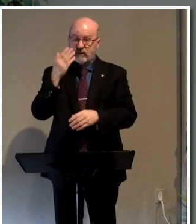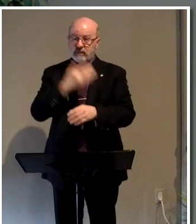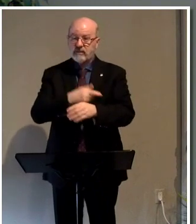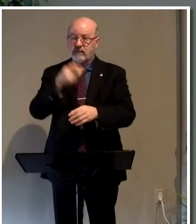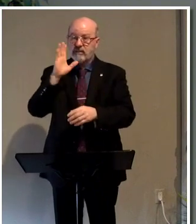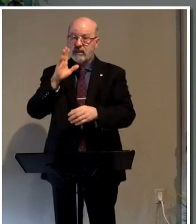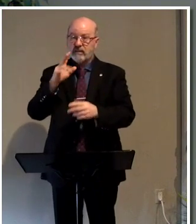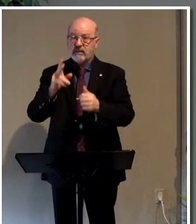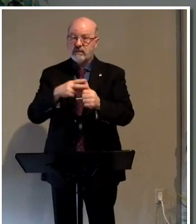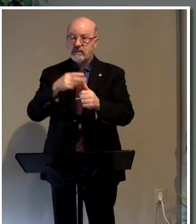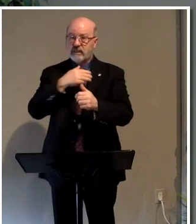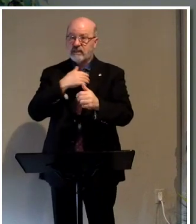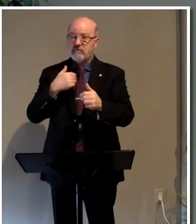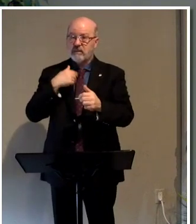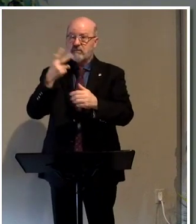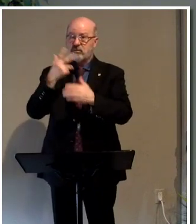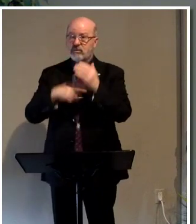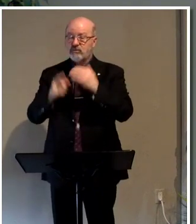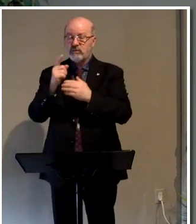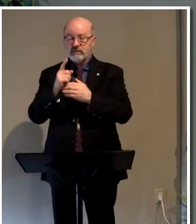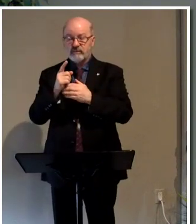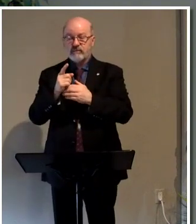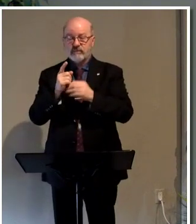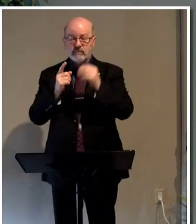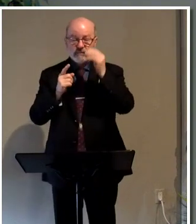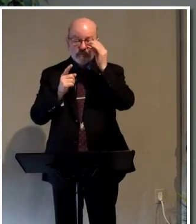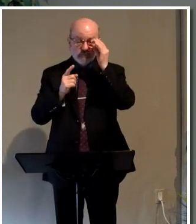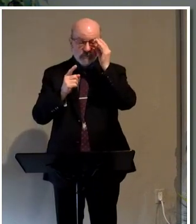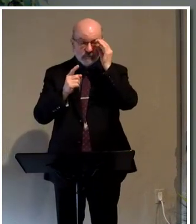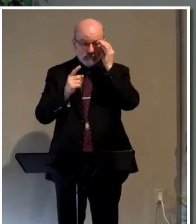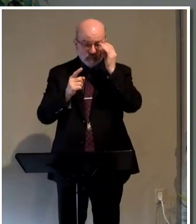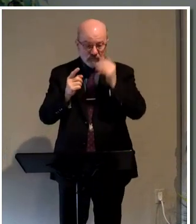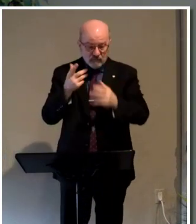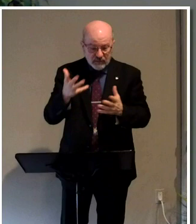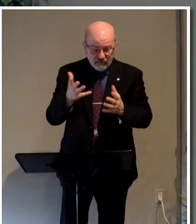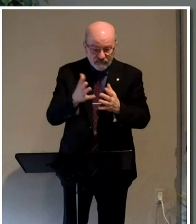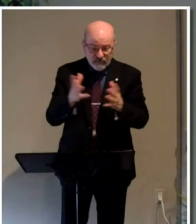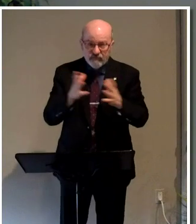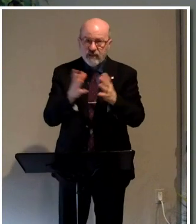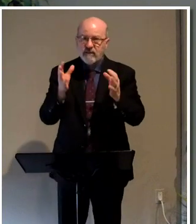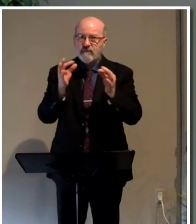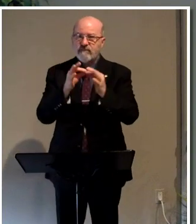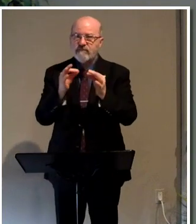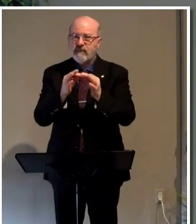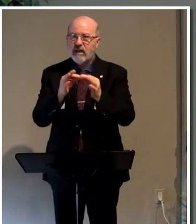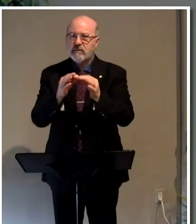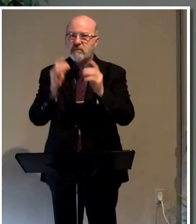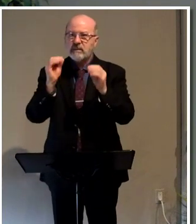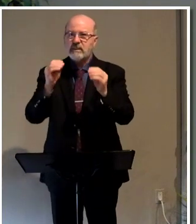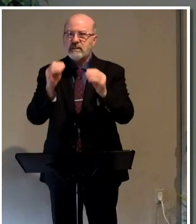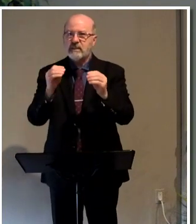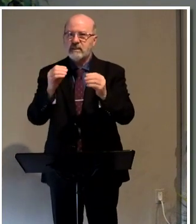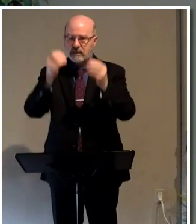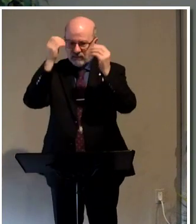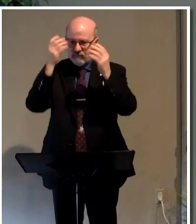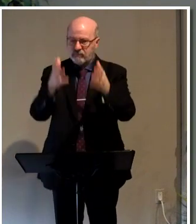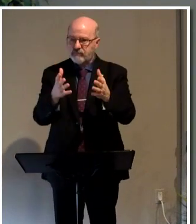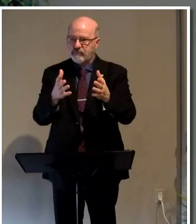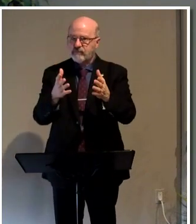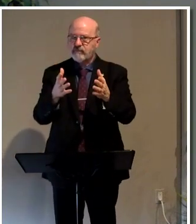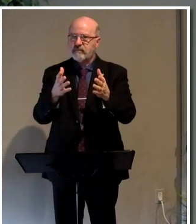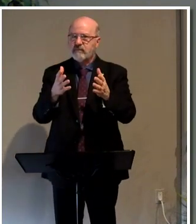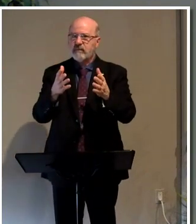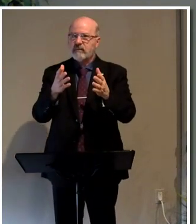second member of the Trinity. And I know it gets a bit complicated, but to me, it's very valuable doctrinal information. We